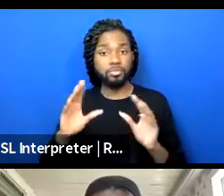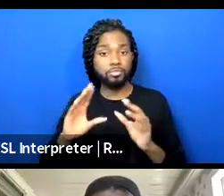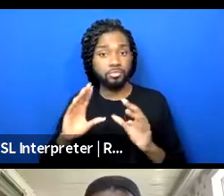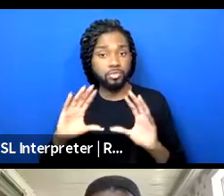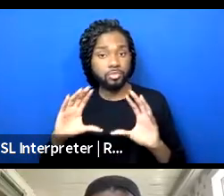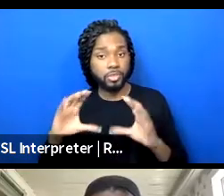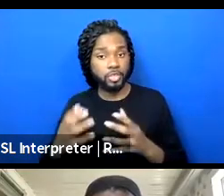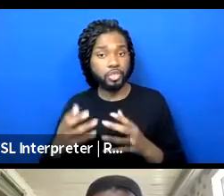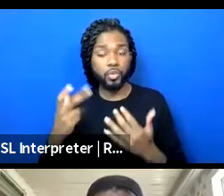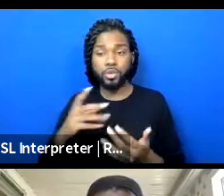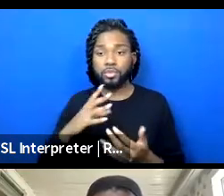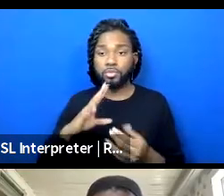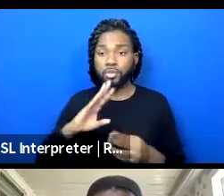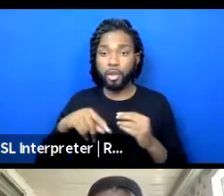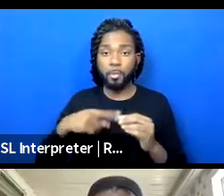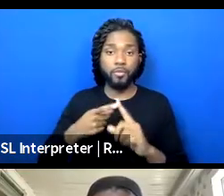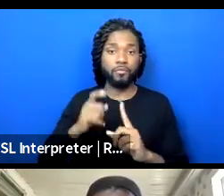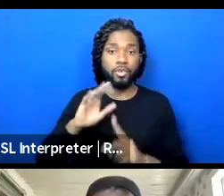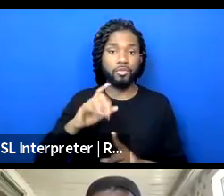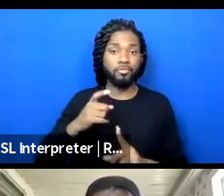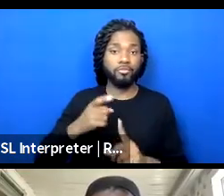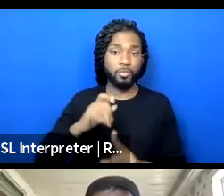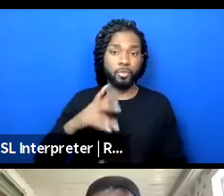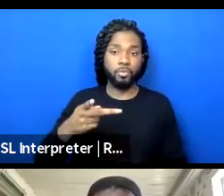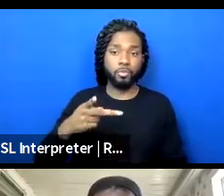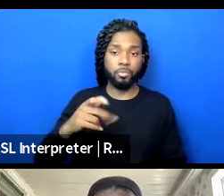padlet or the conversation?